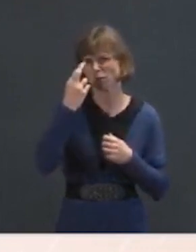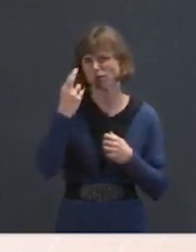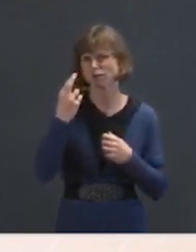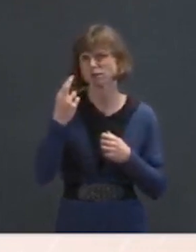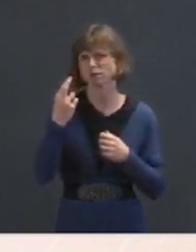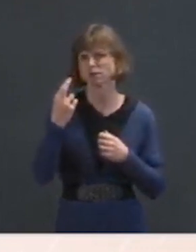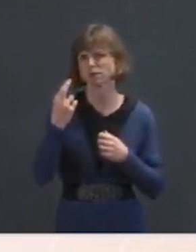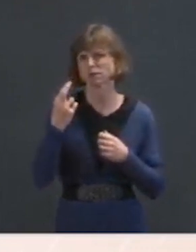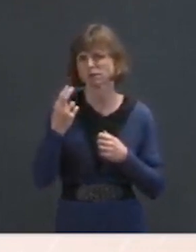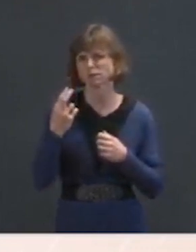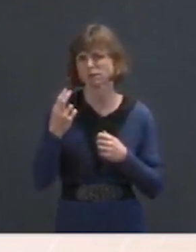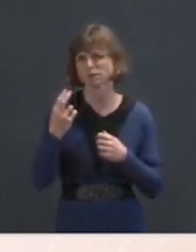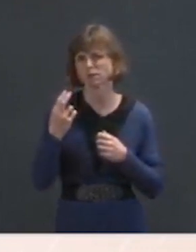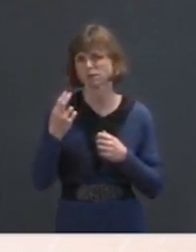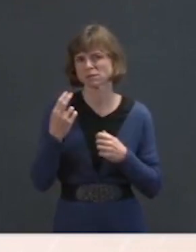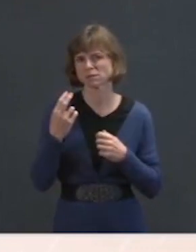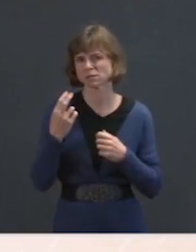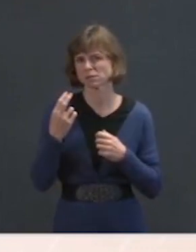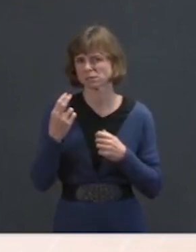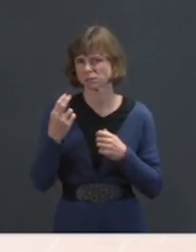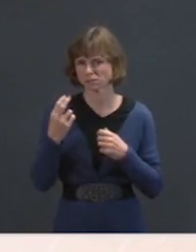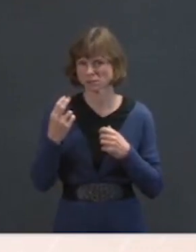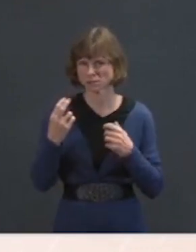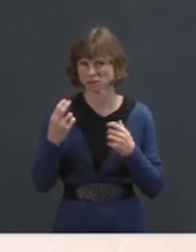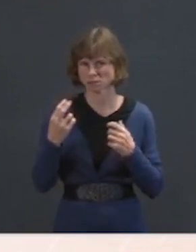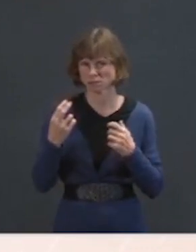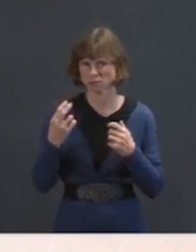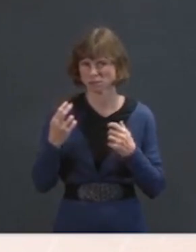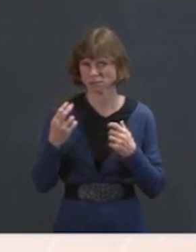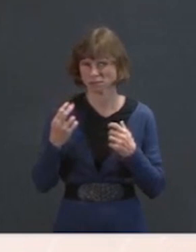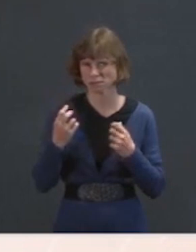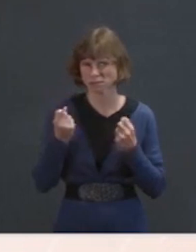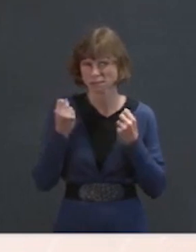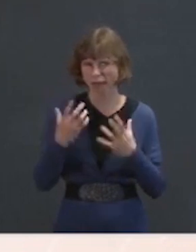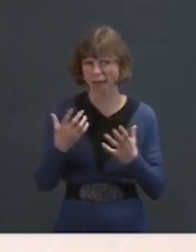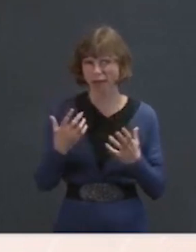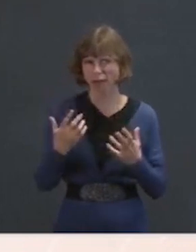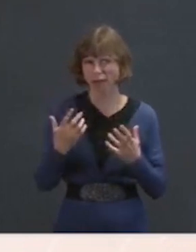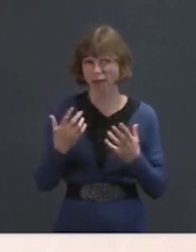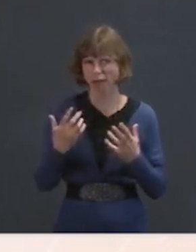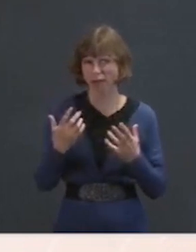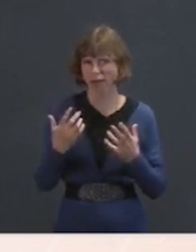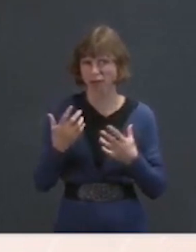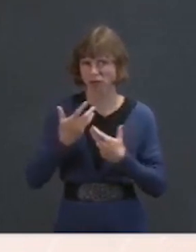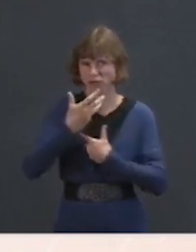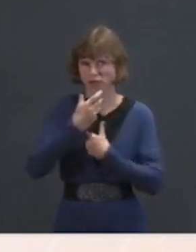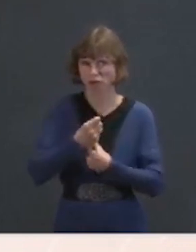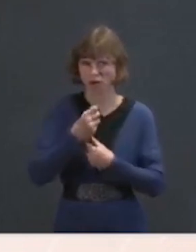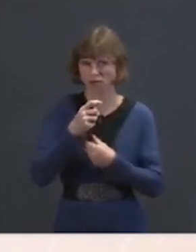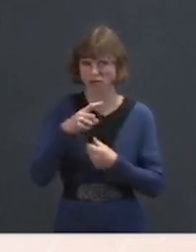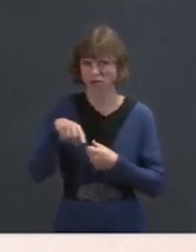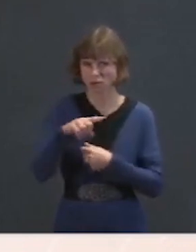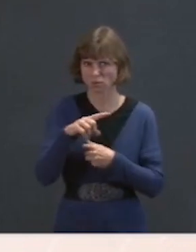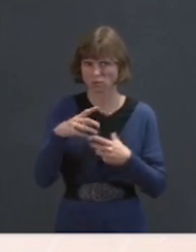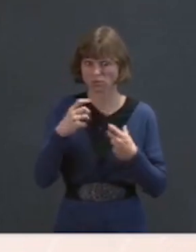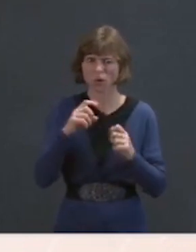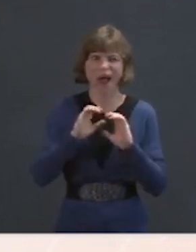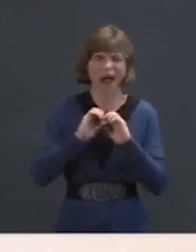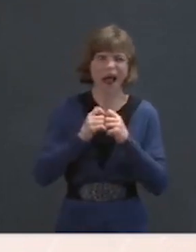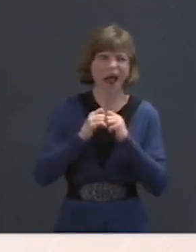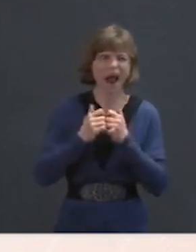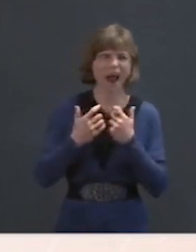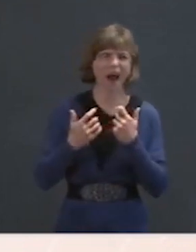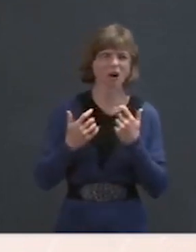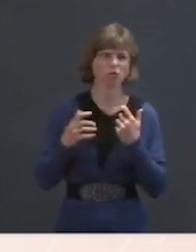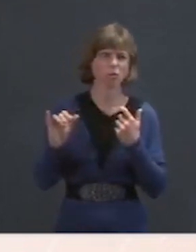are still – still have doubts and many – if they can trust the U.S. again. So how do you also